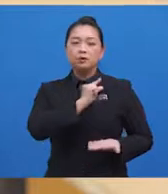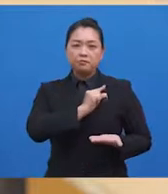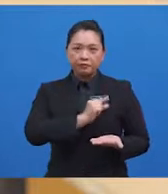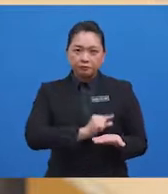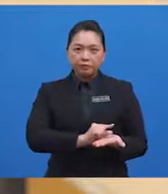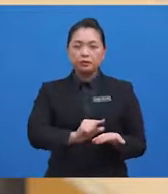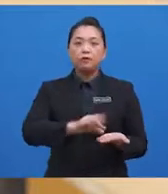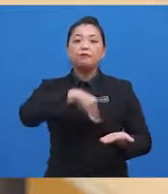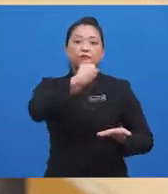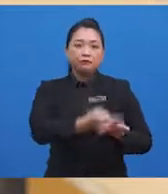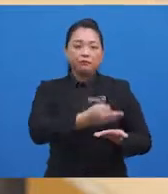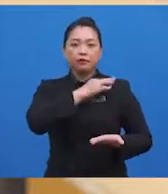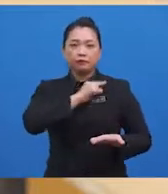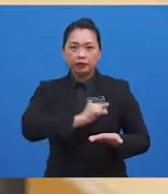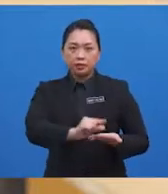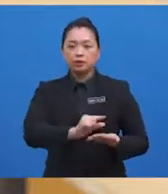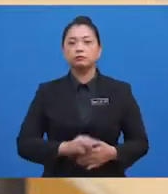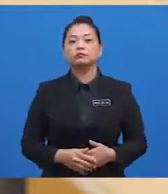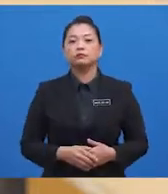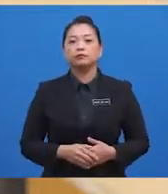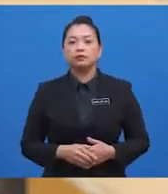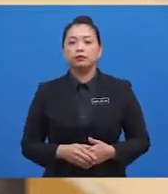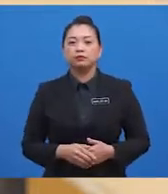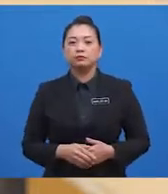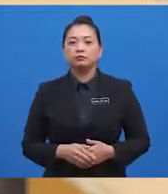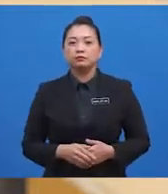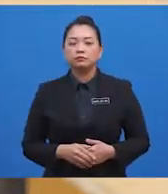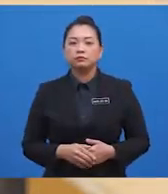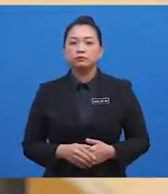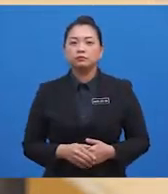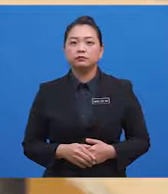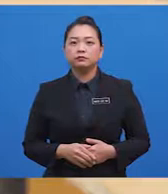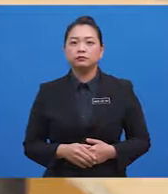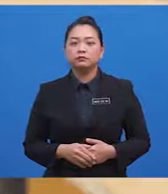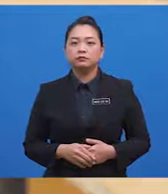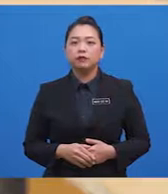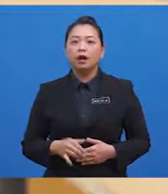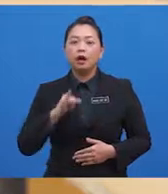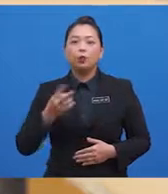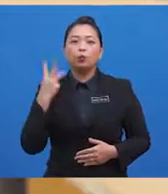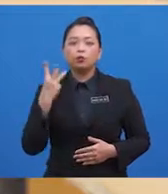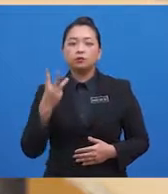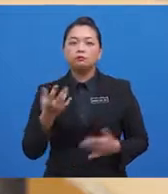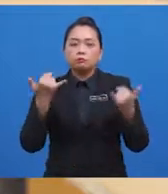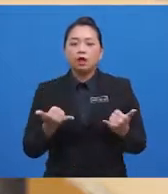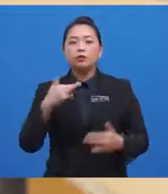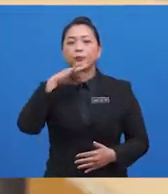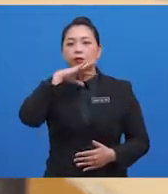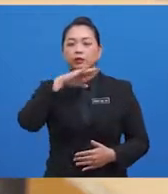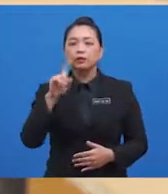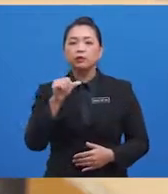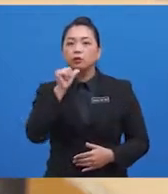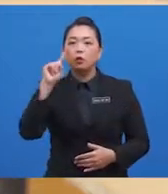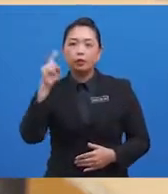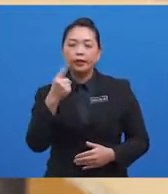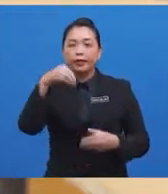I was no longer the icon of success I had worked a lifetime to achieve. I was now tainted, not only